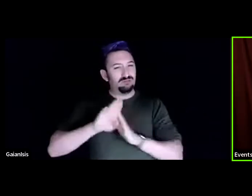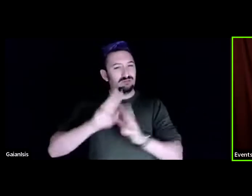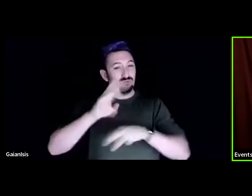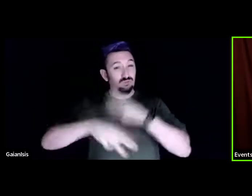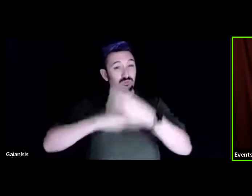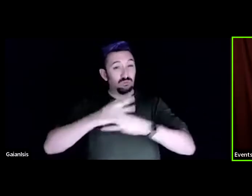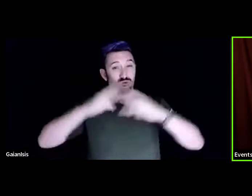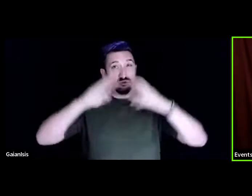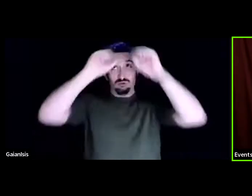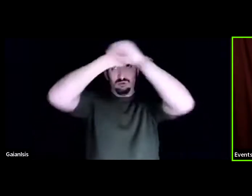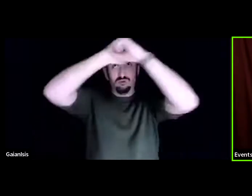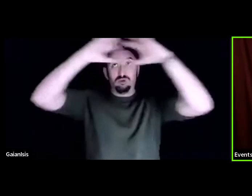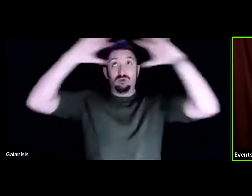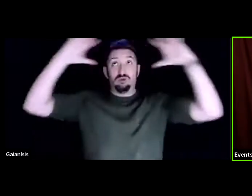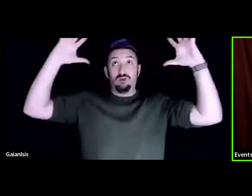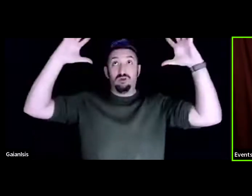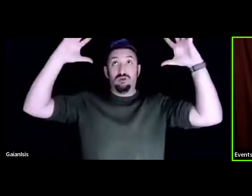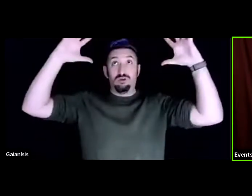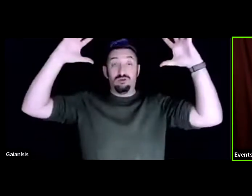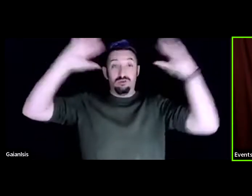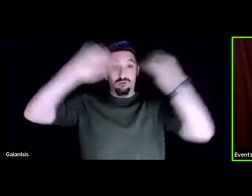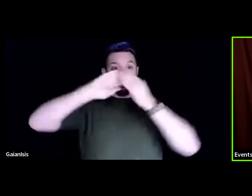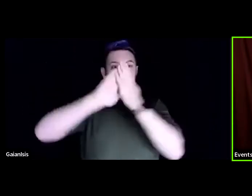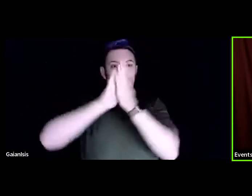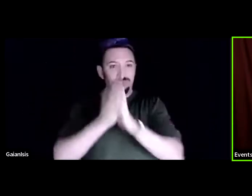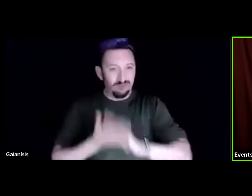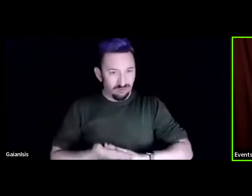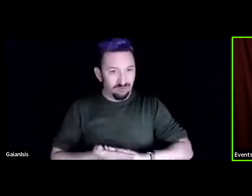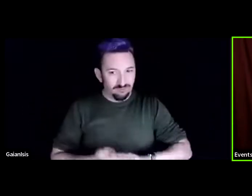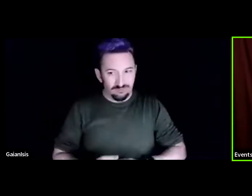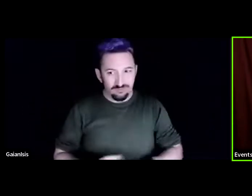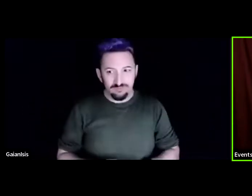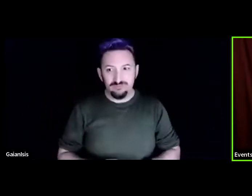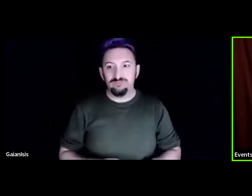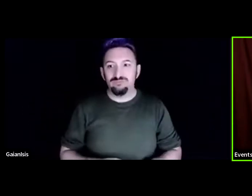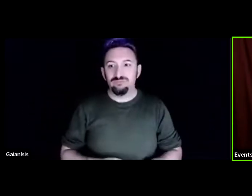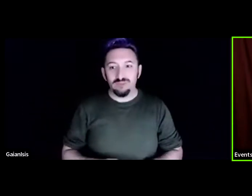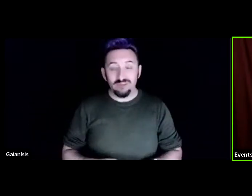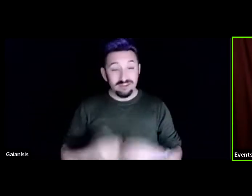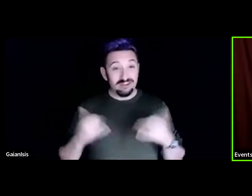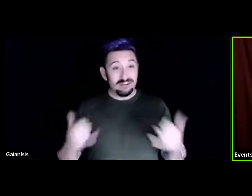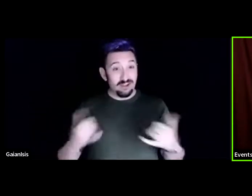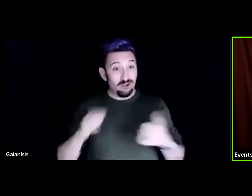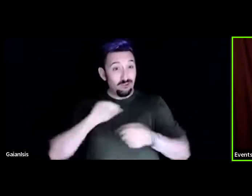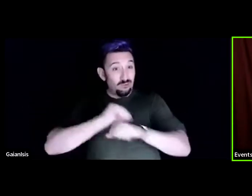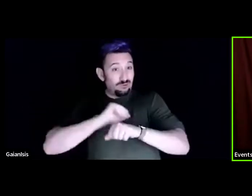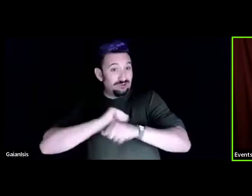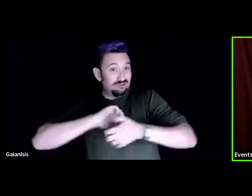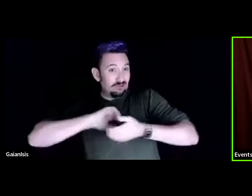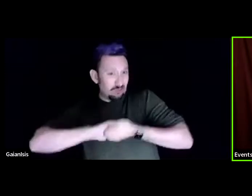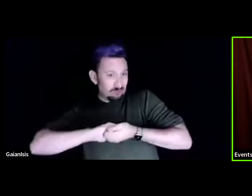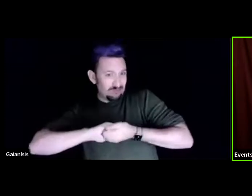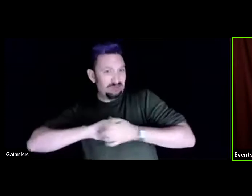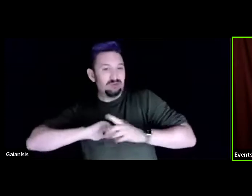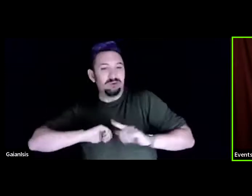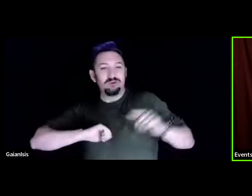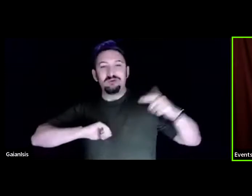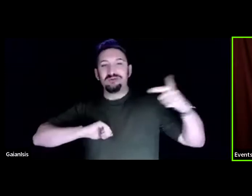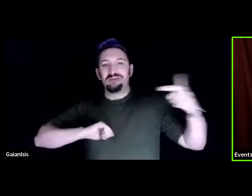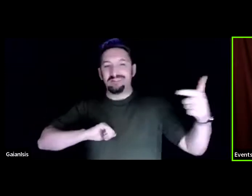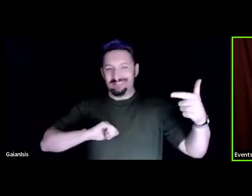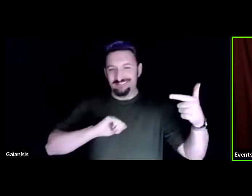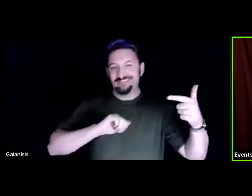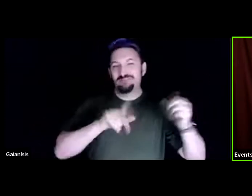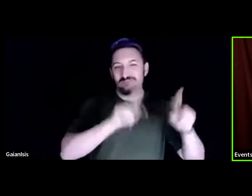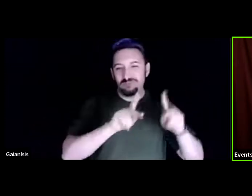And in that modeling and sharing and working collaboratively, I'm going to pass it on to our next folks. I